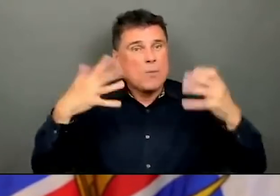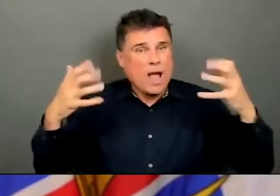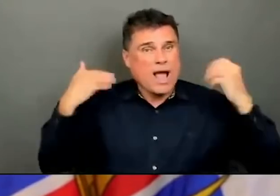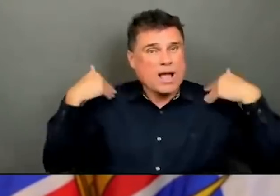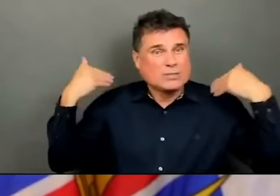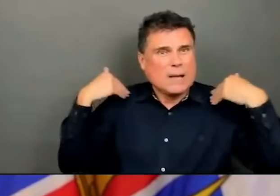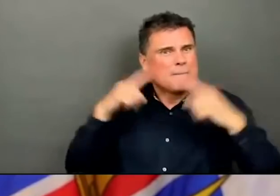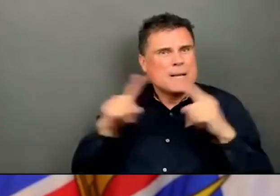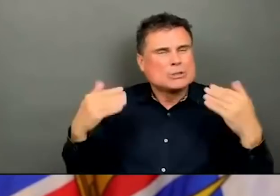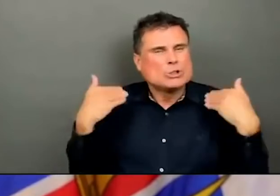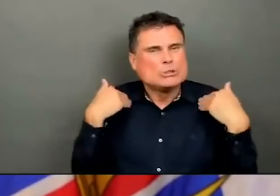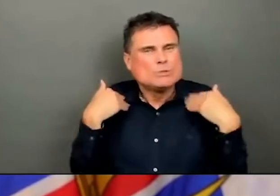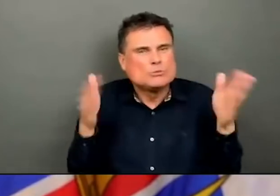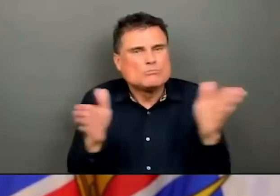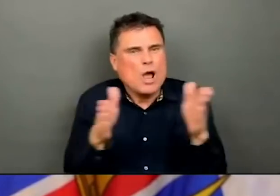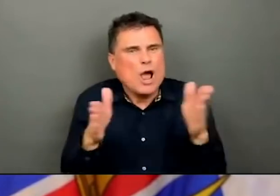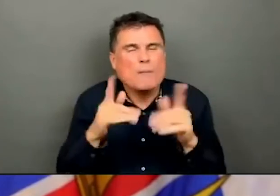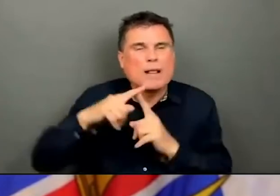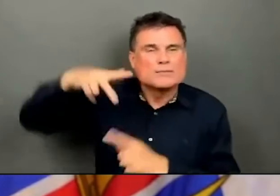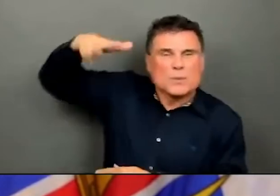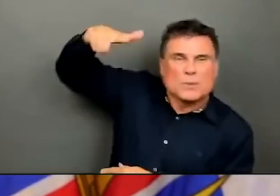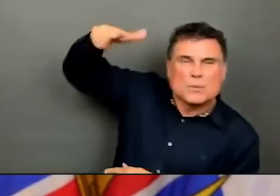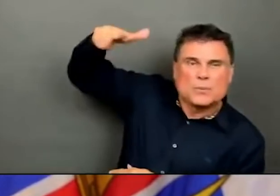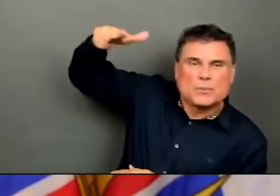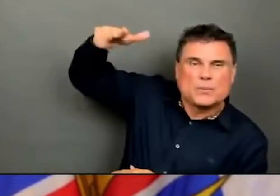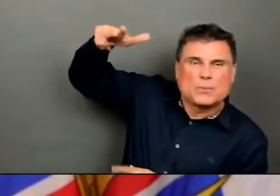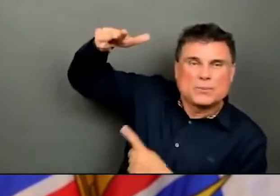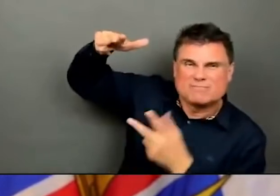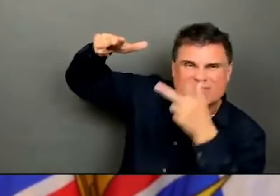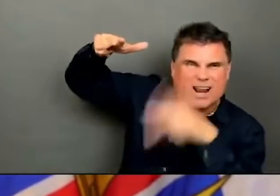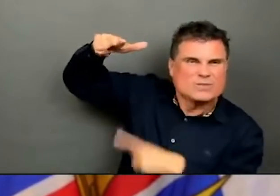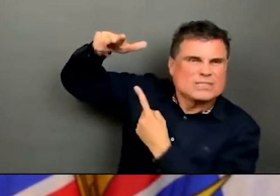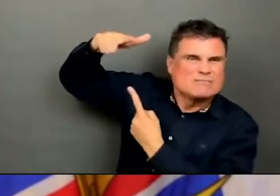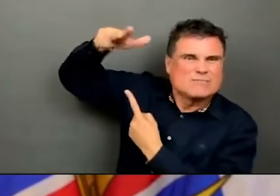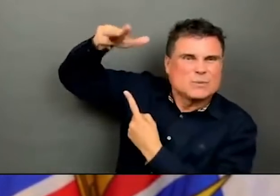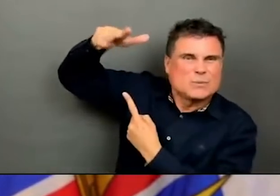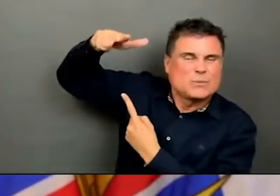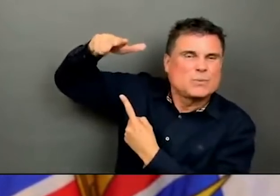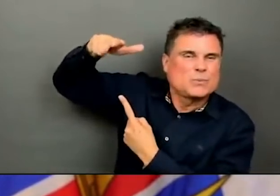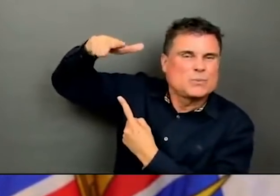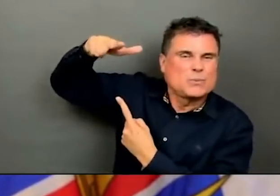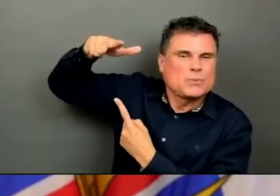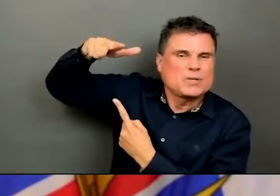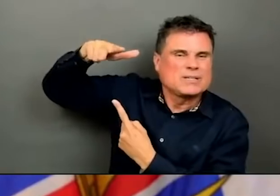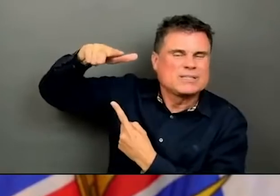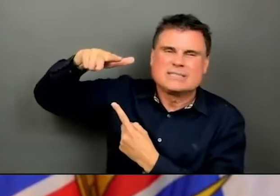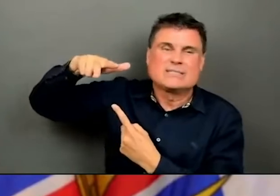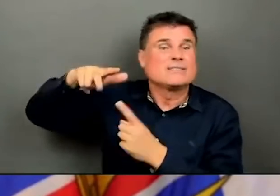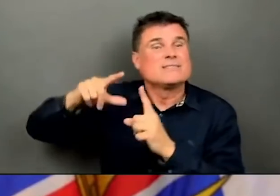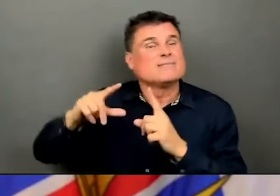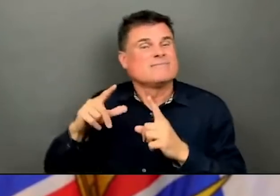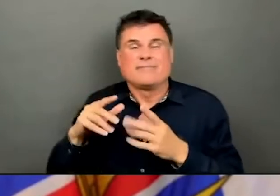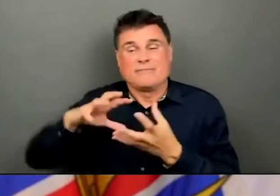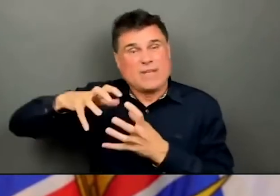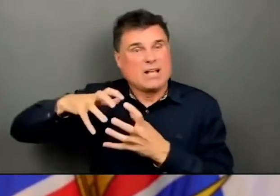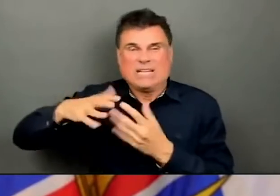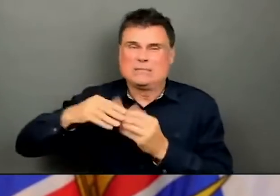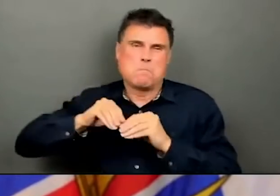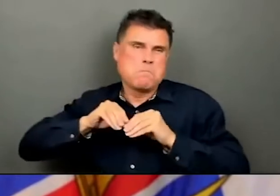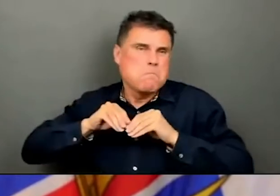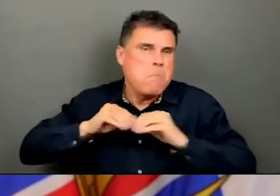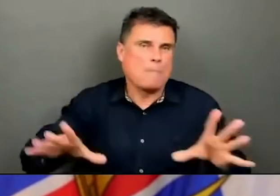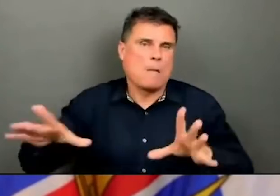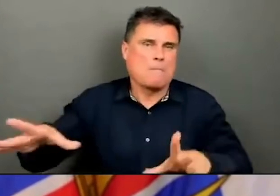ventilation may not have been good. And it could spread so, so quickly. So we saw that in a lot of places. So for the most part, people